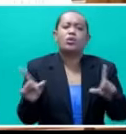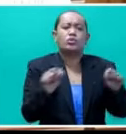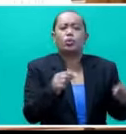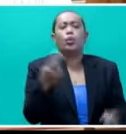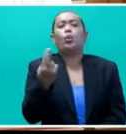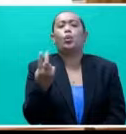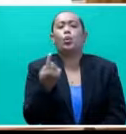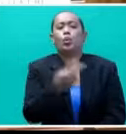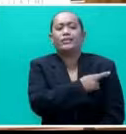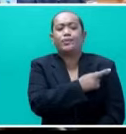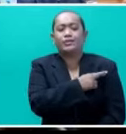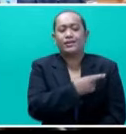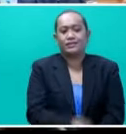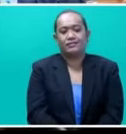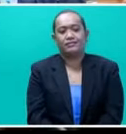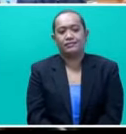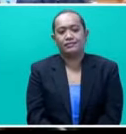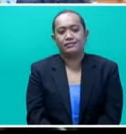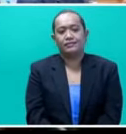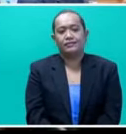Honorable. Minister?